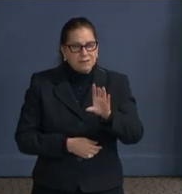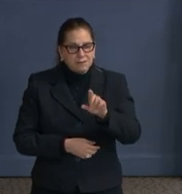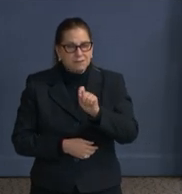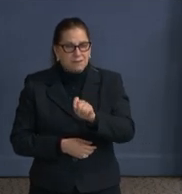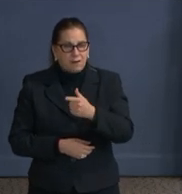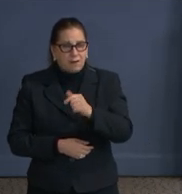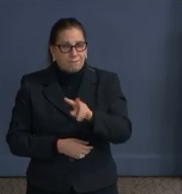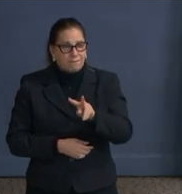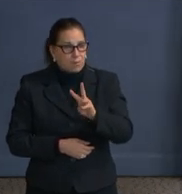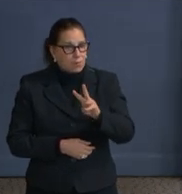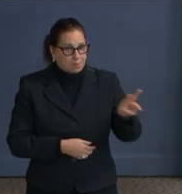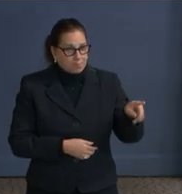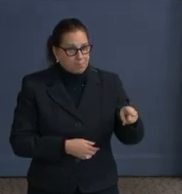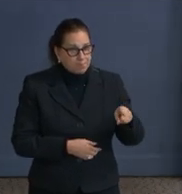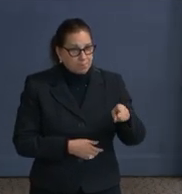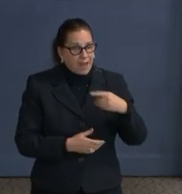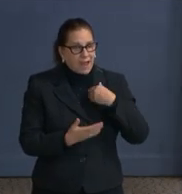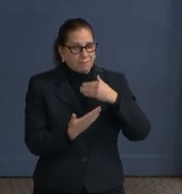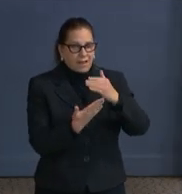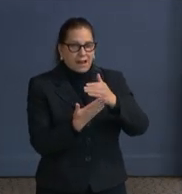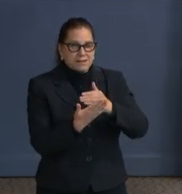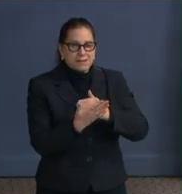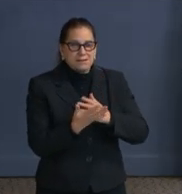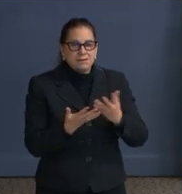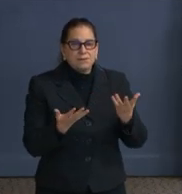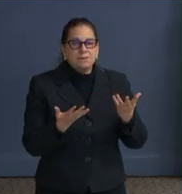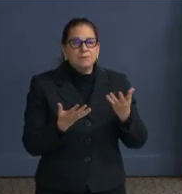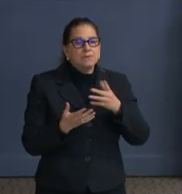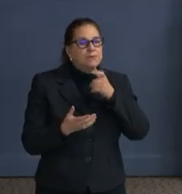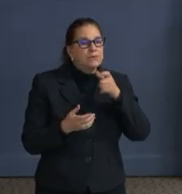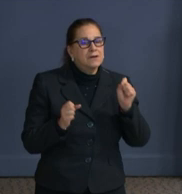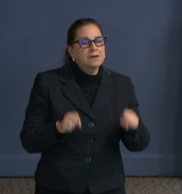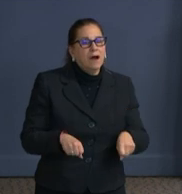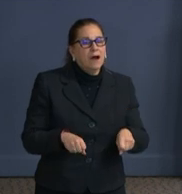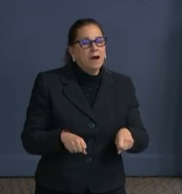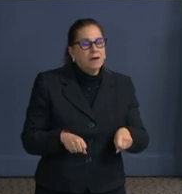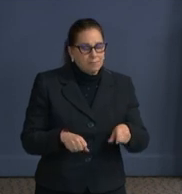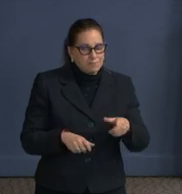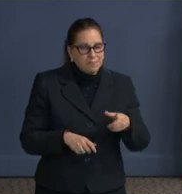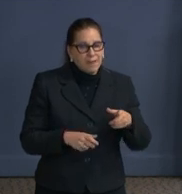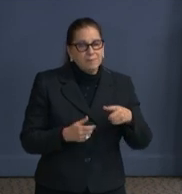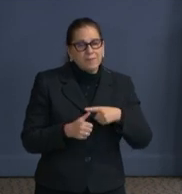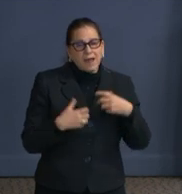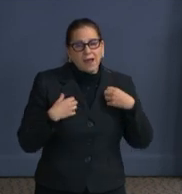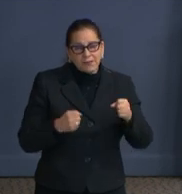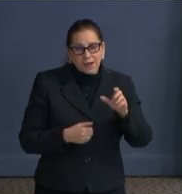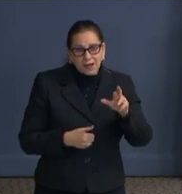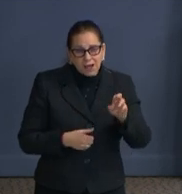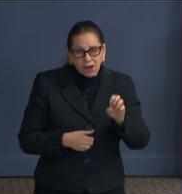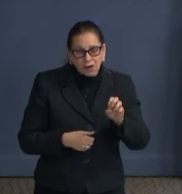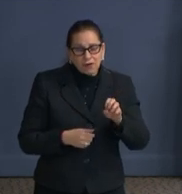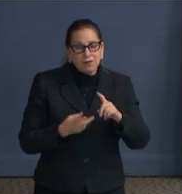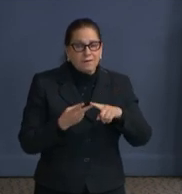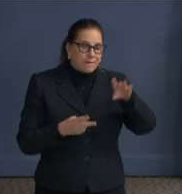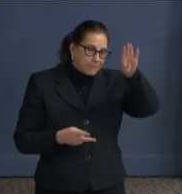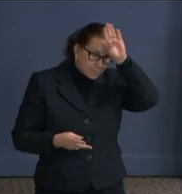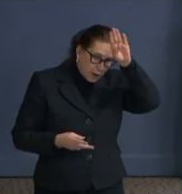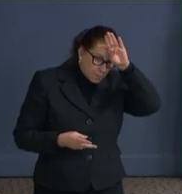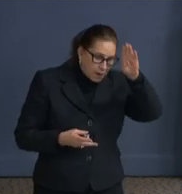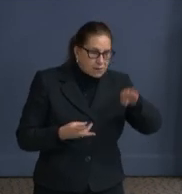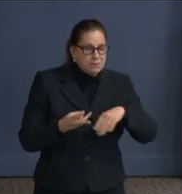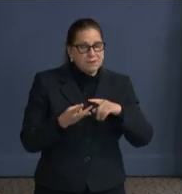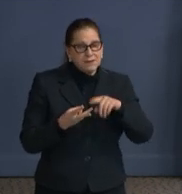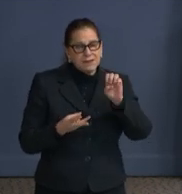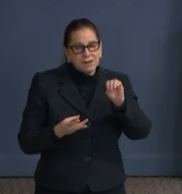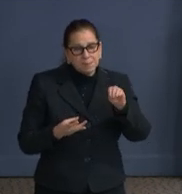includes individuals in health care settings, including our fire and EMS workers, residents of long